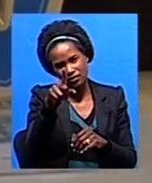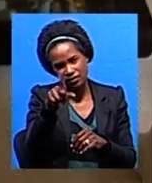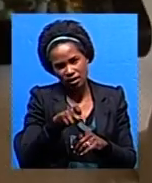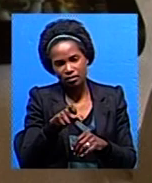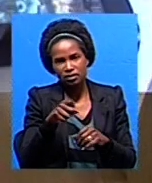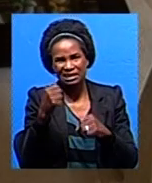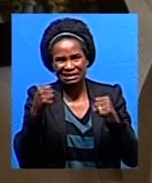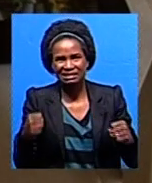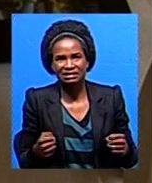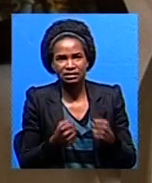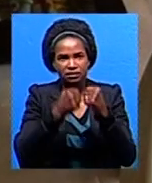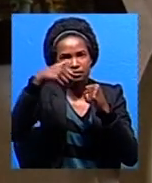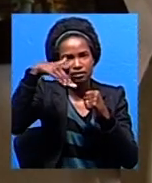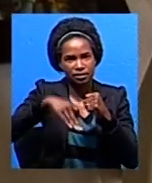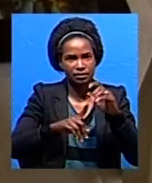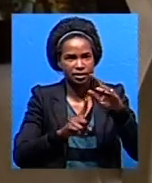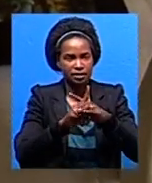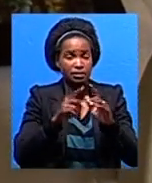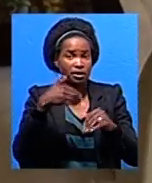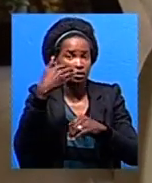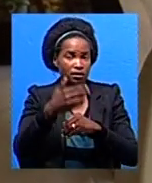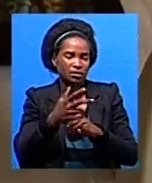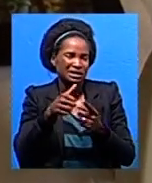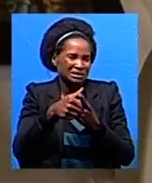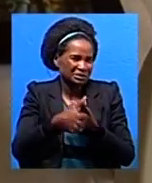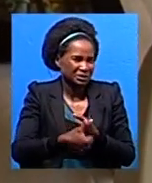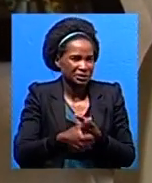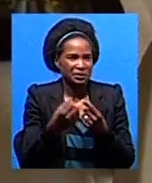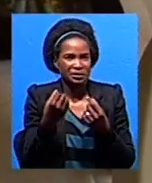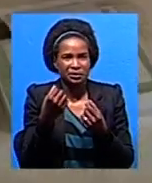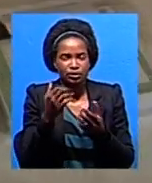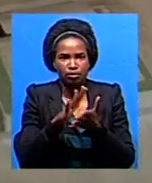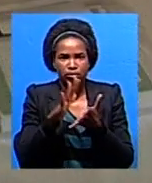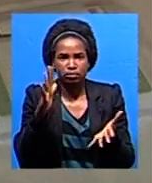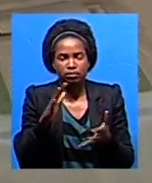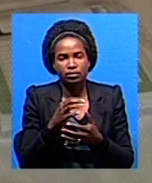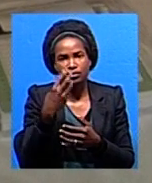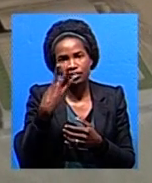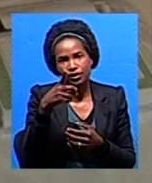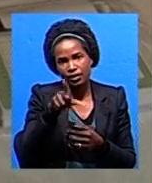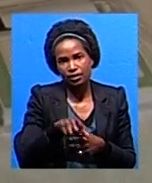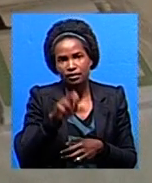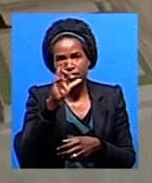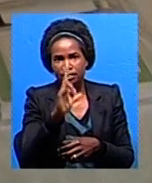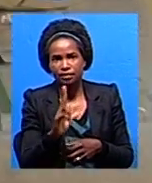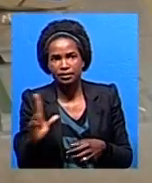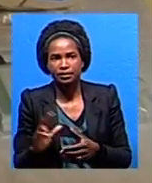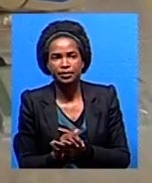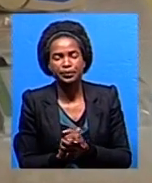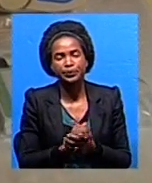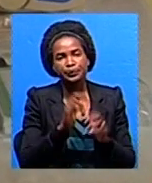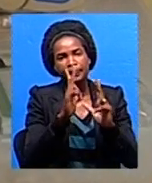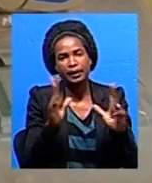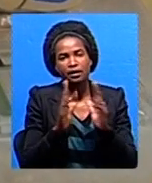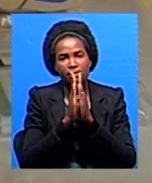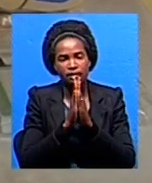are recorded in Namibia, some resulting in serious injuries of close to 3,000 people. Members of the public